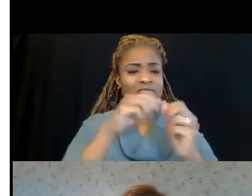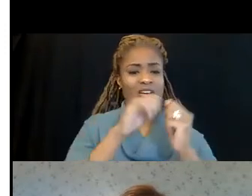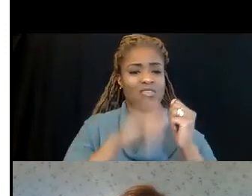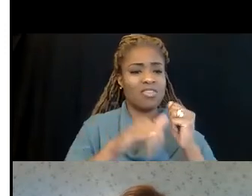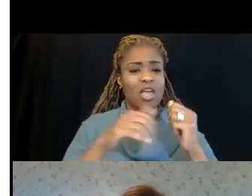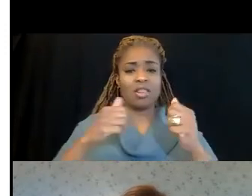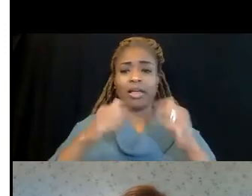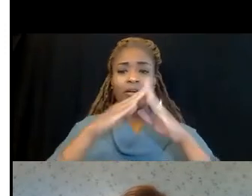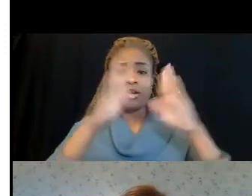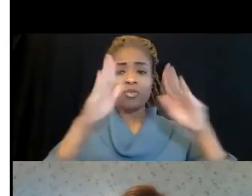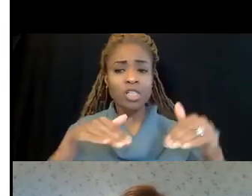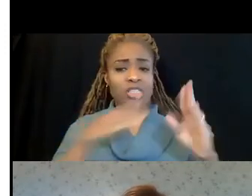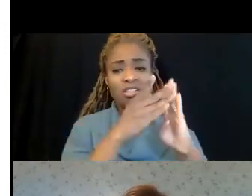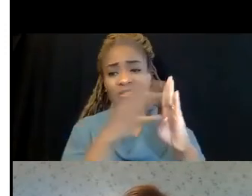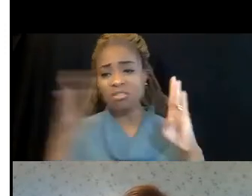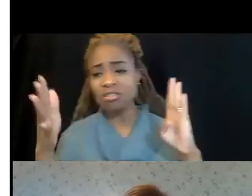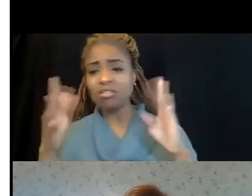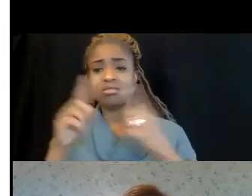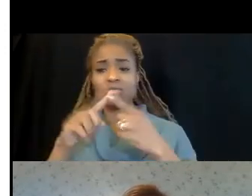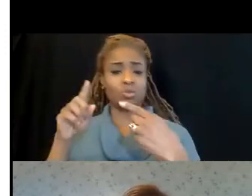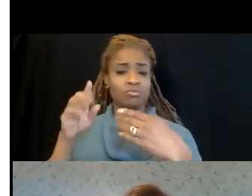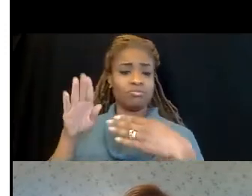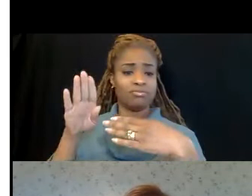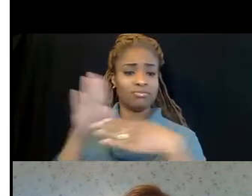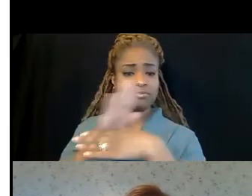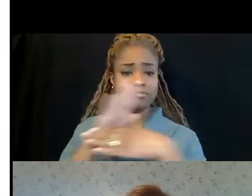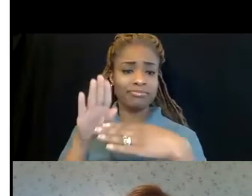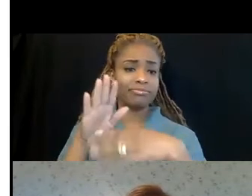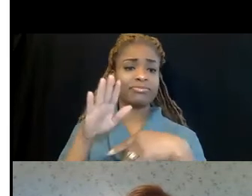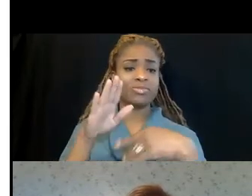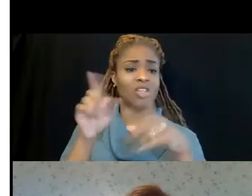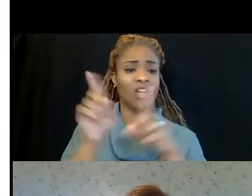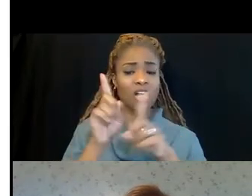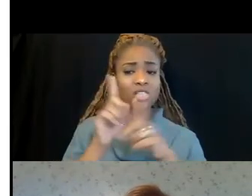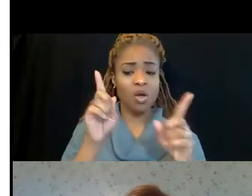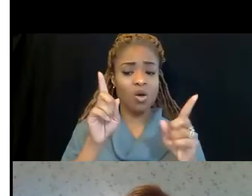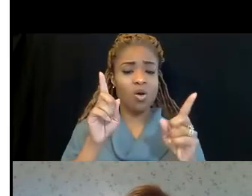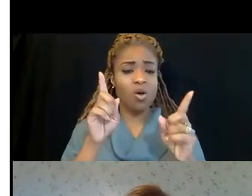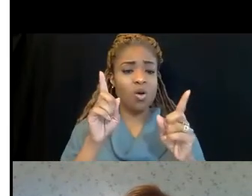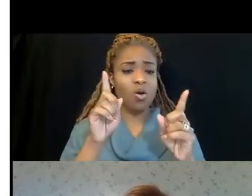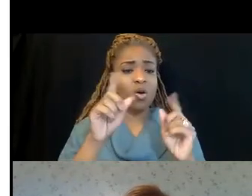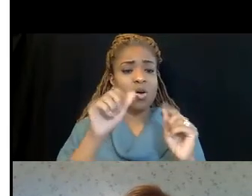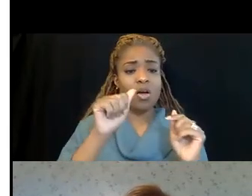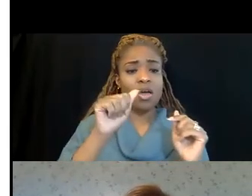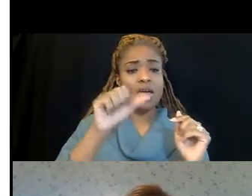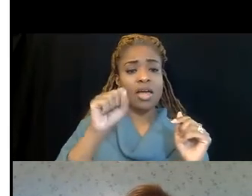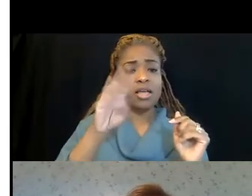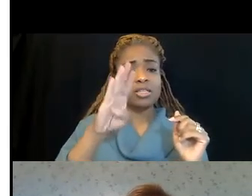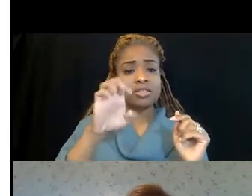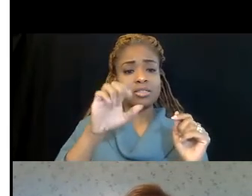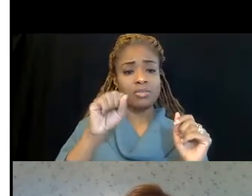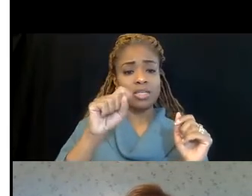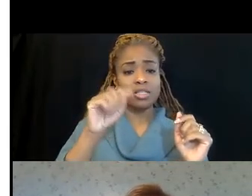residential through industry. We also deal with asbestos and